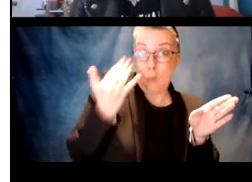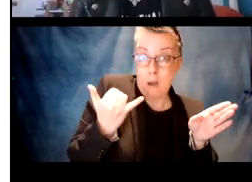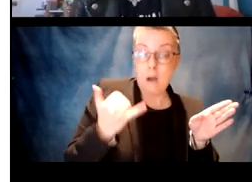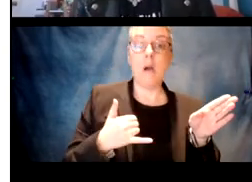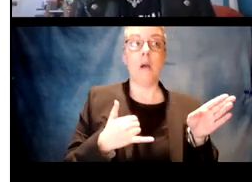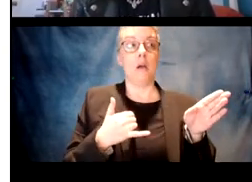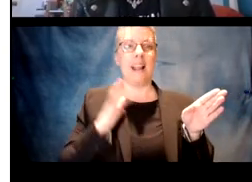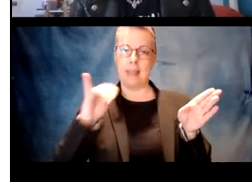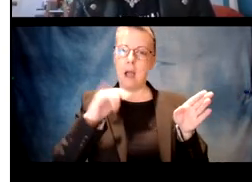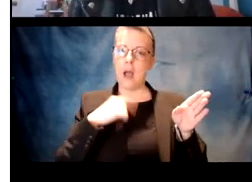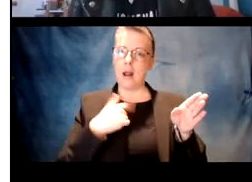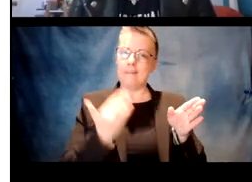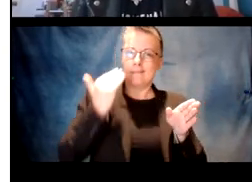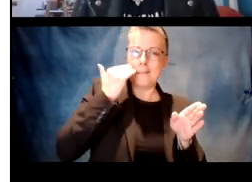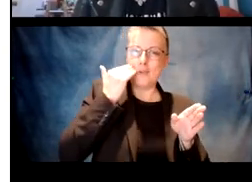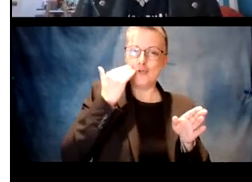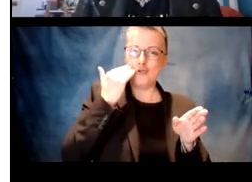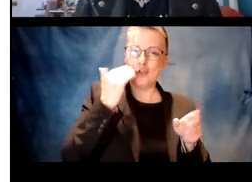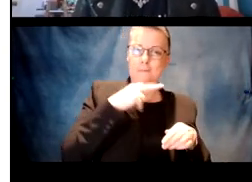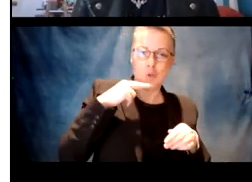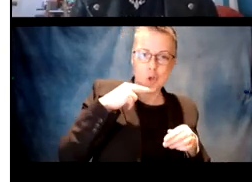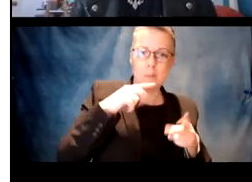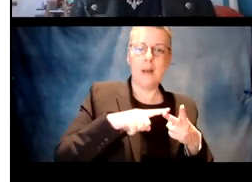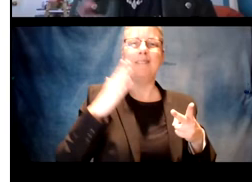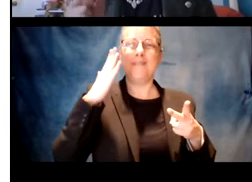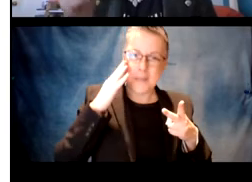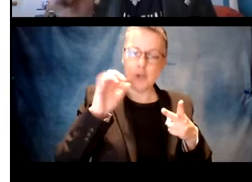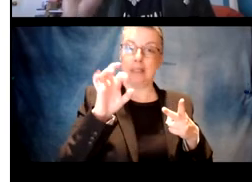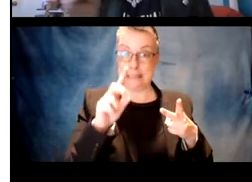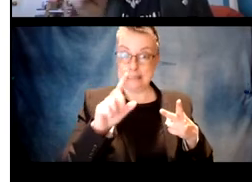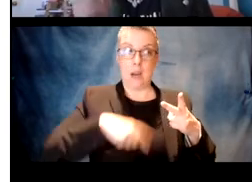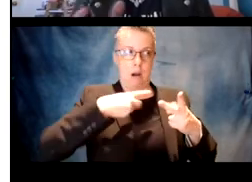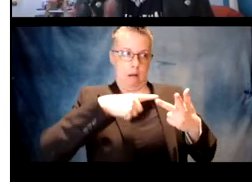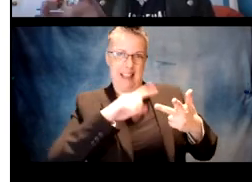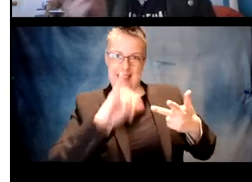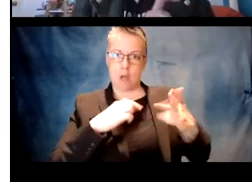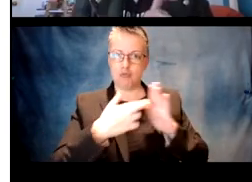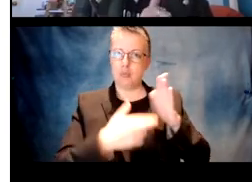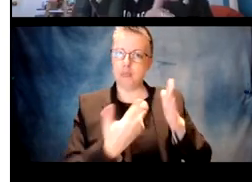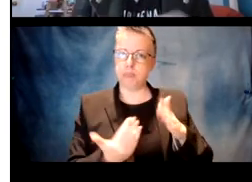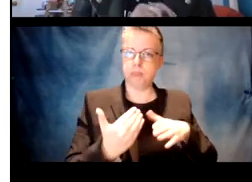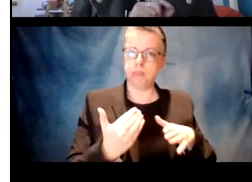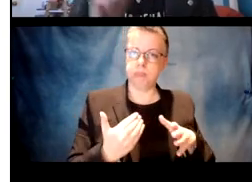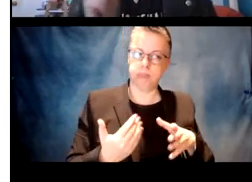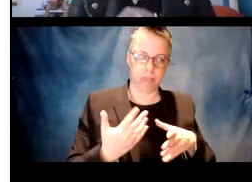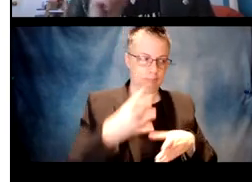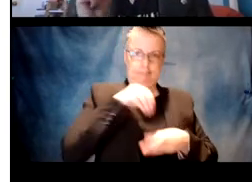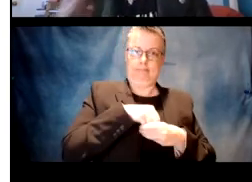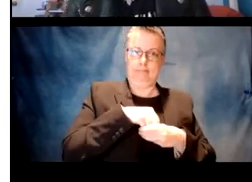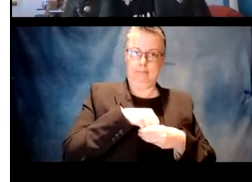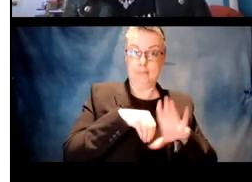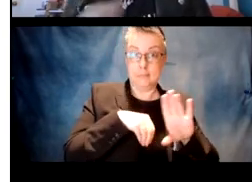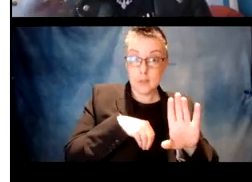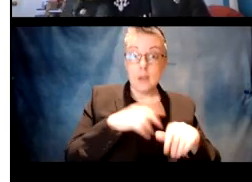listen longer to over-regulized was because of a familiarity prep. The confluence of the confluence of of verb